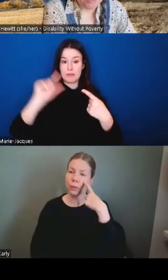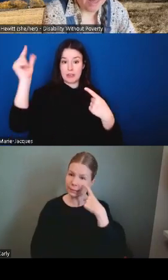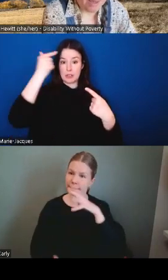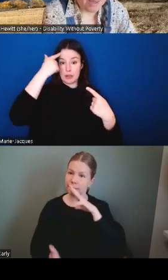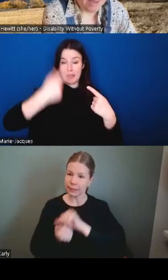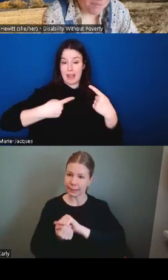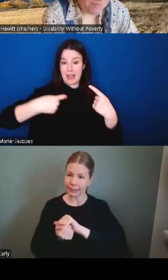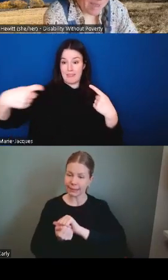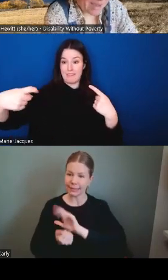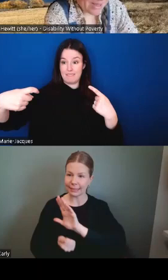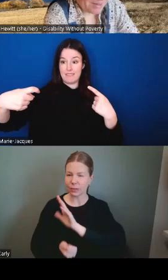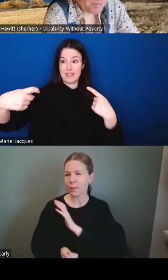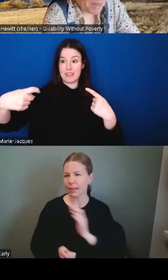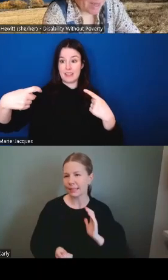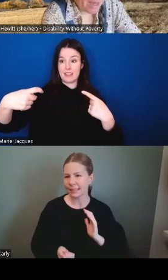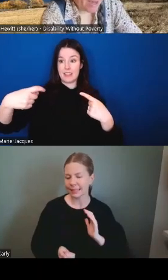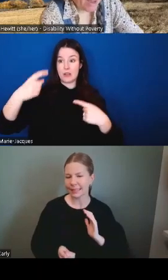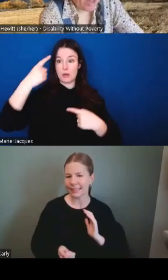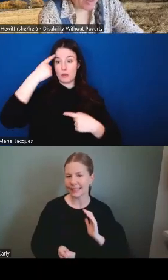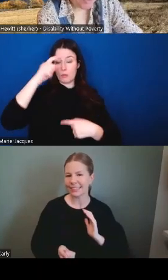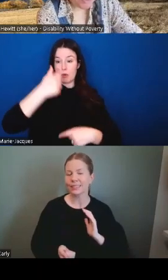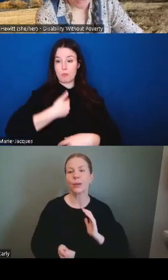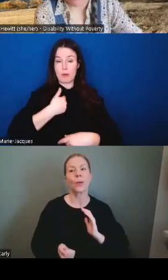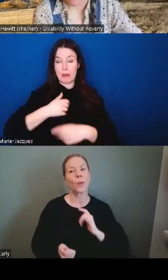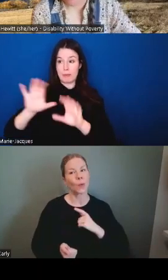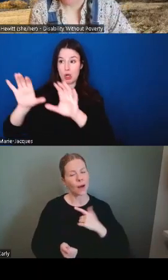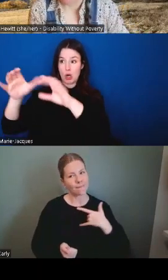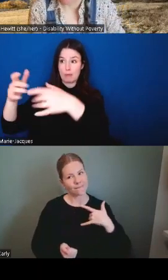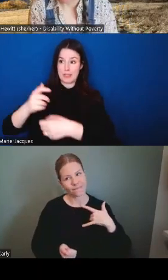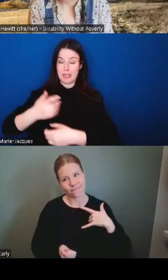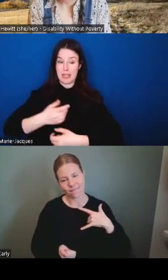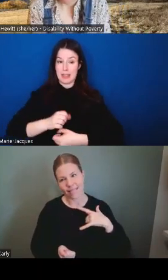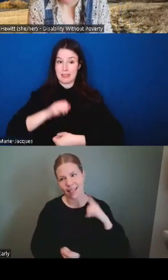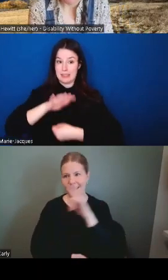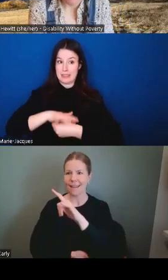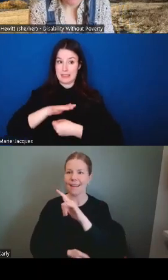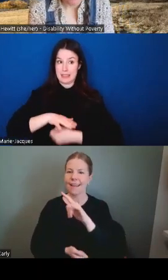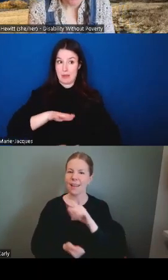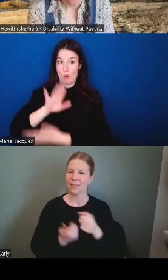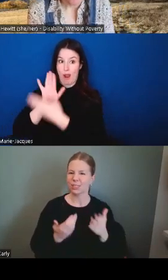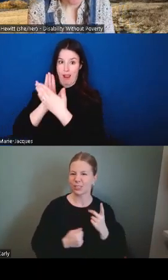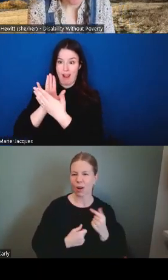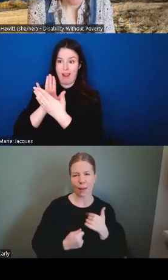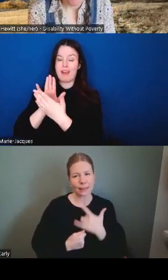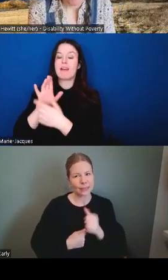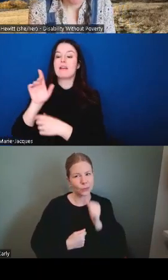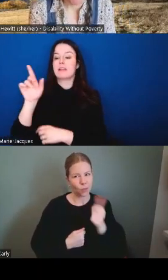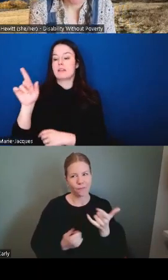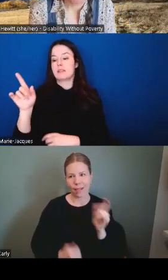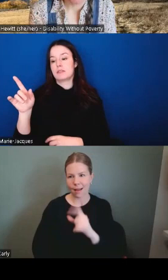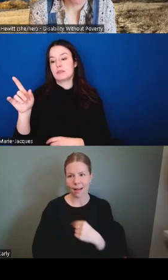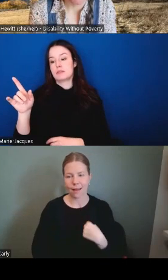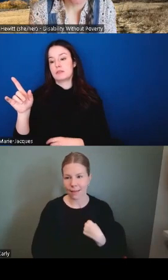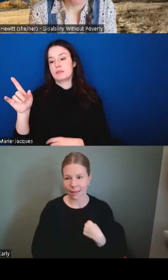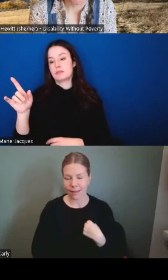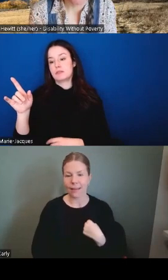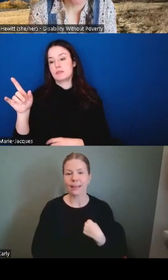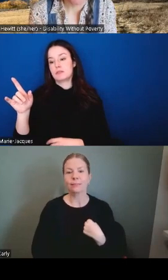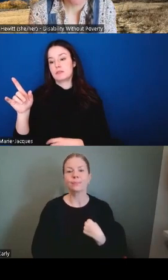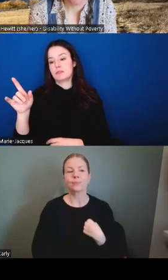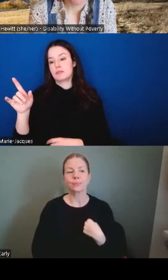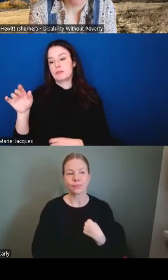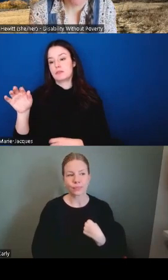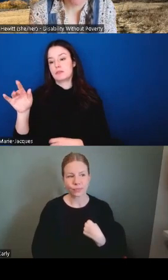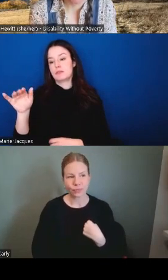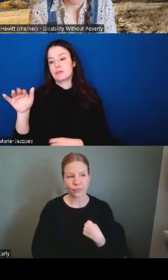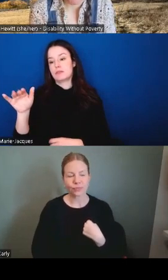they're they're they're they're getting me there because i wouldn't usually fly um a committee that